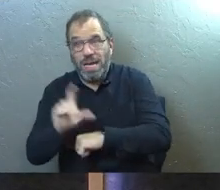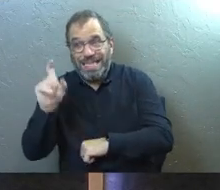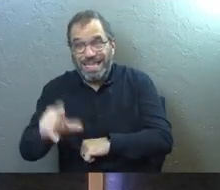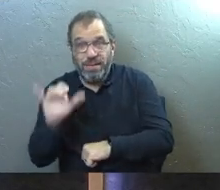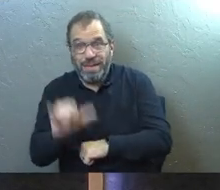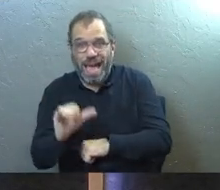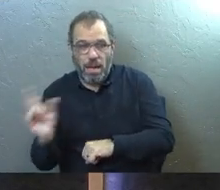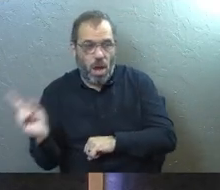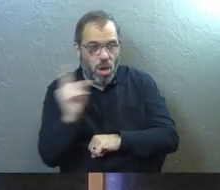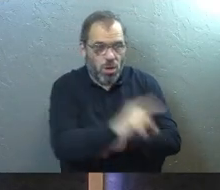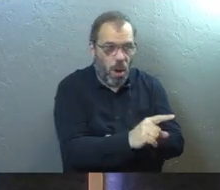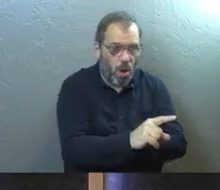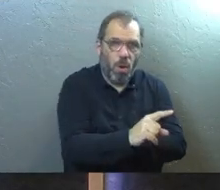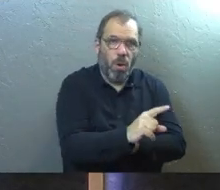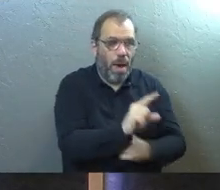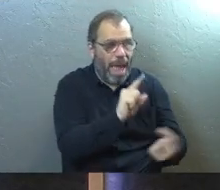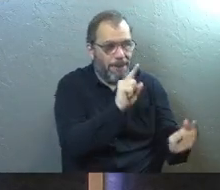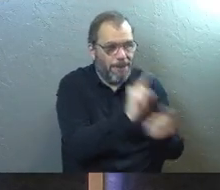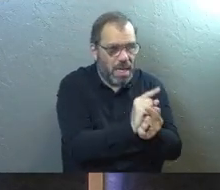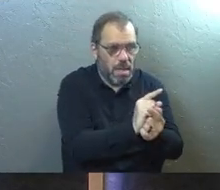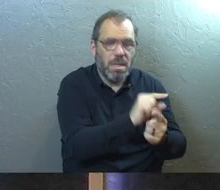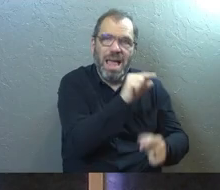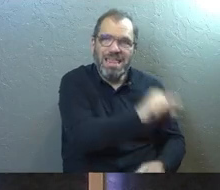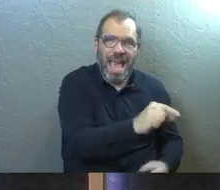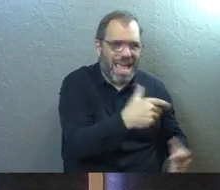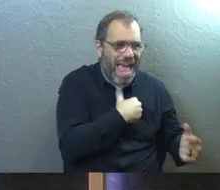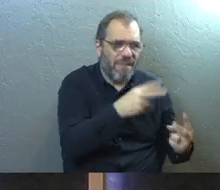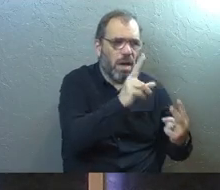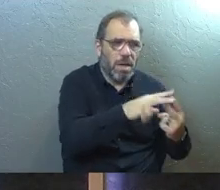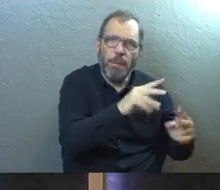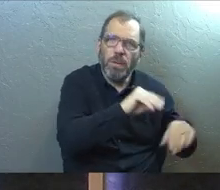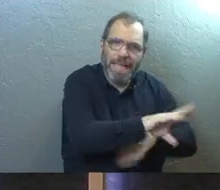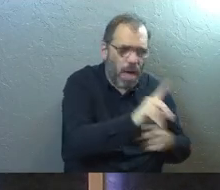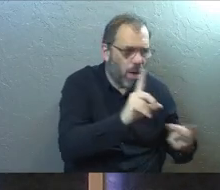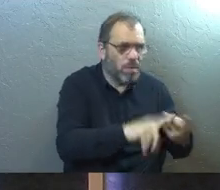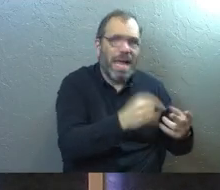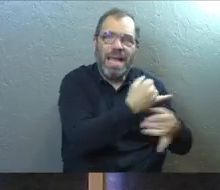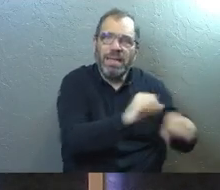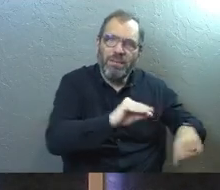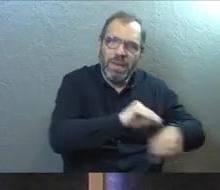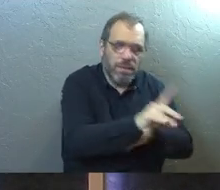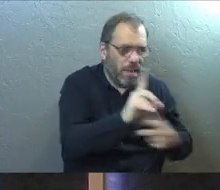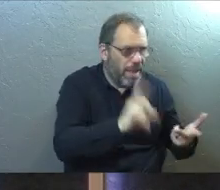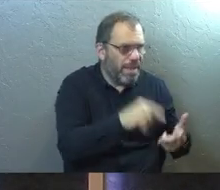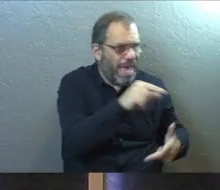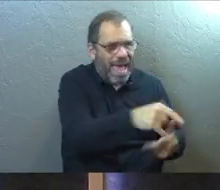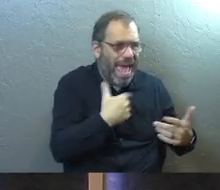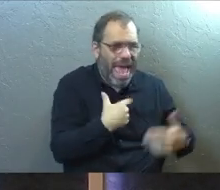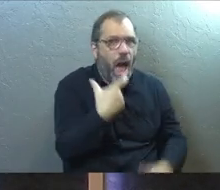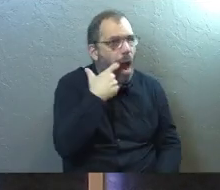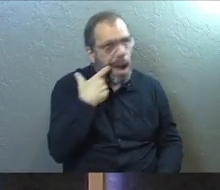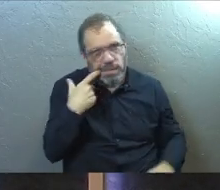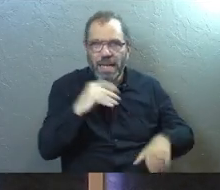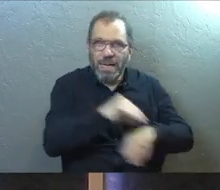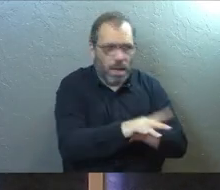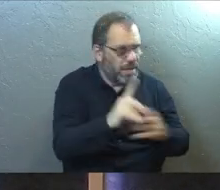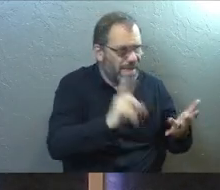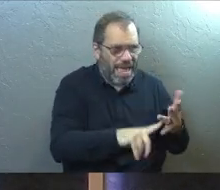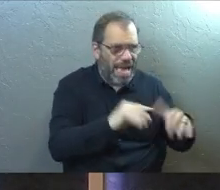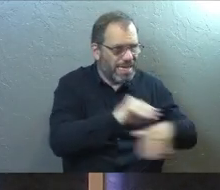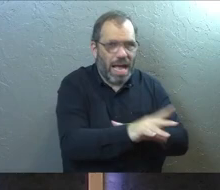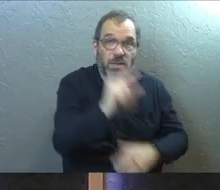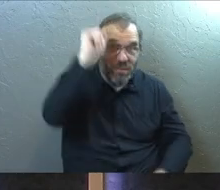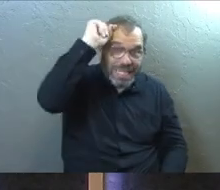has need for that can go and see them. They have couples counseling. They have individual counseling. They have addiction counseling. They have